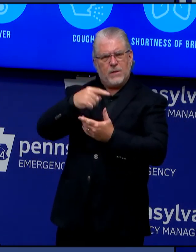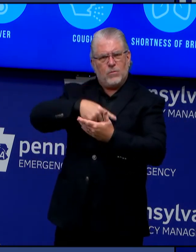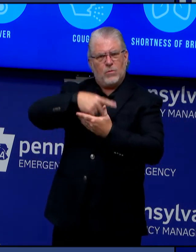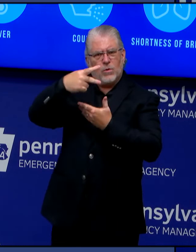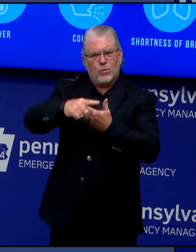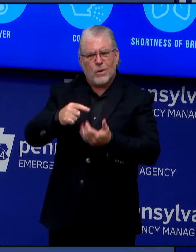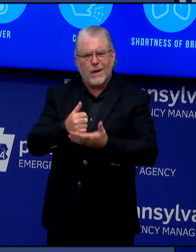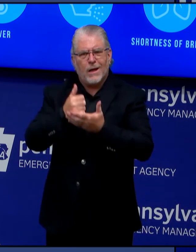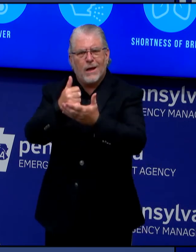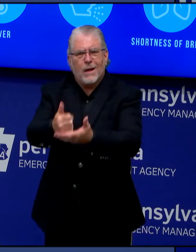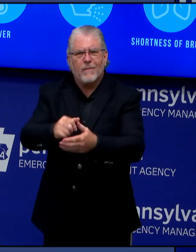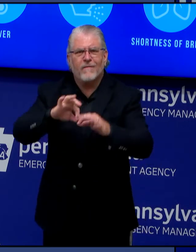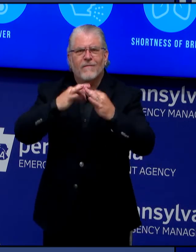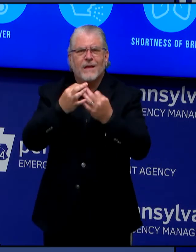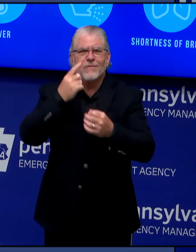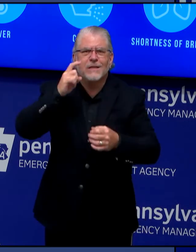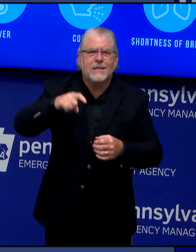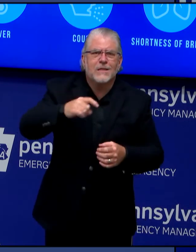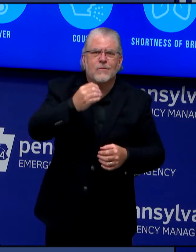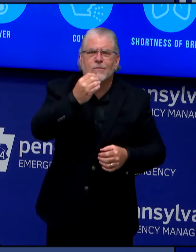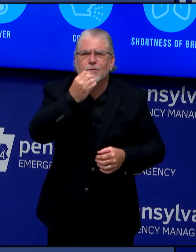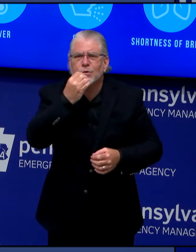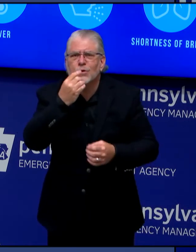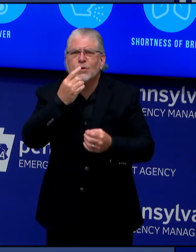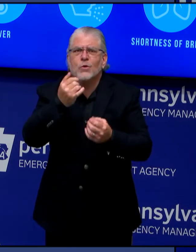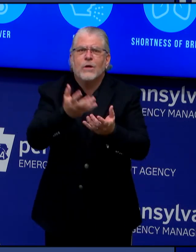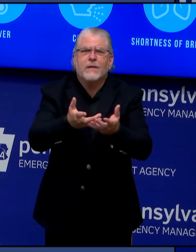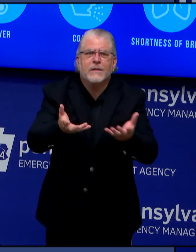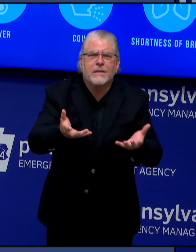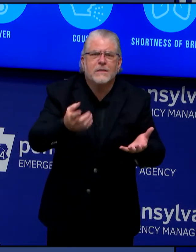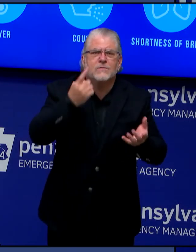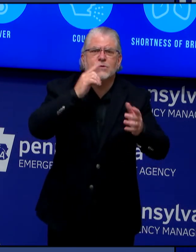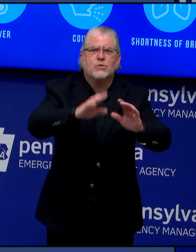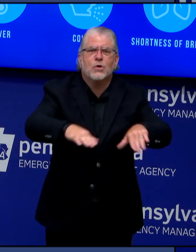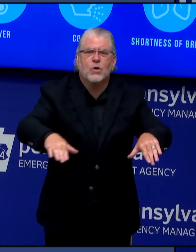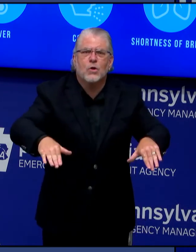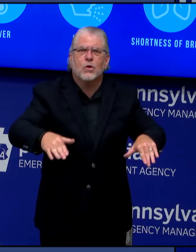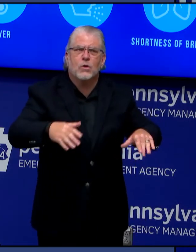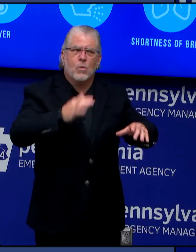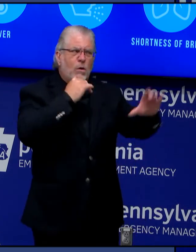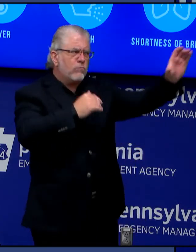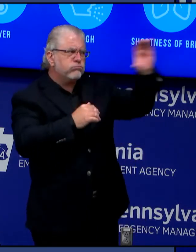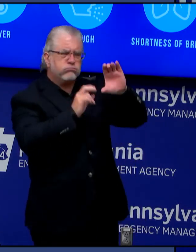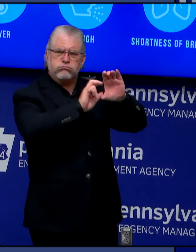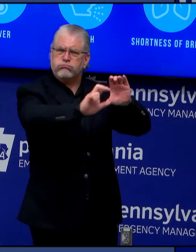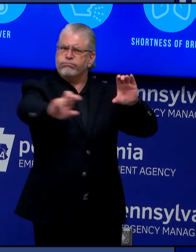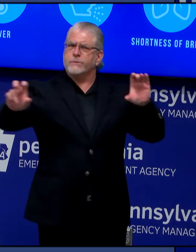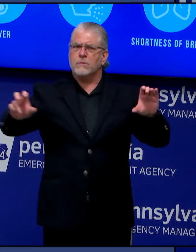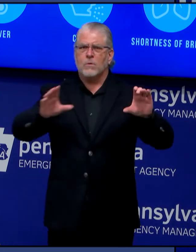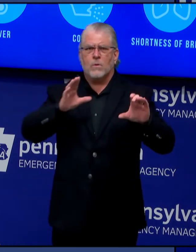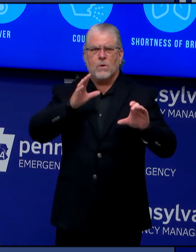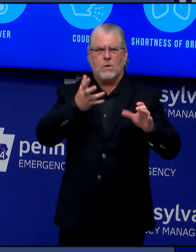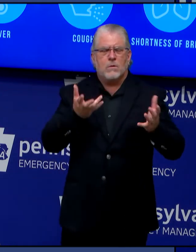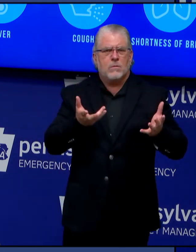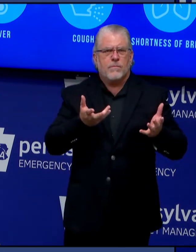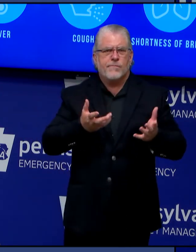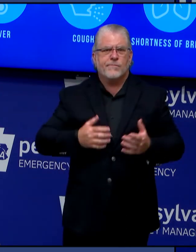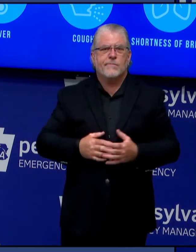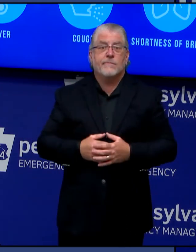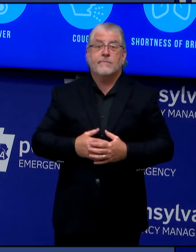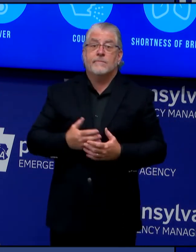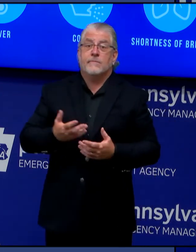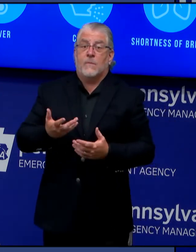receive, and when does it expect to make disbursements? So the question is about PEBT disbursements, and those